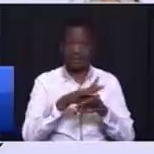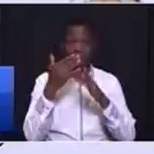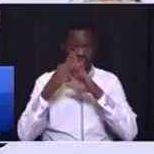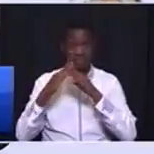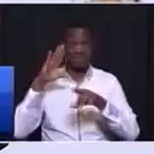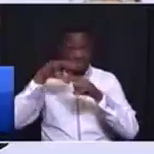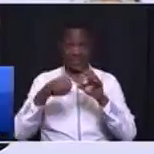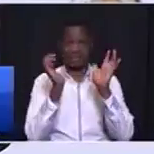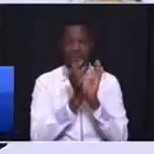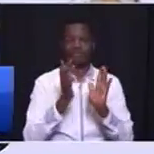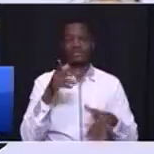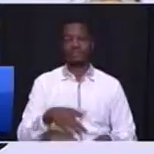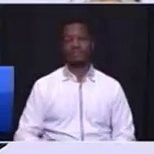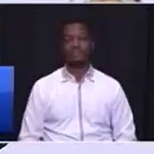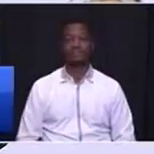in Houten.